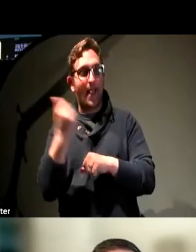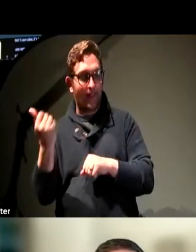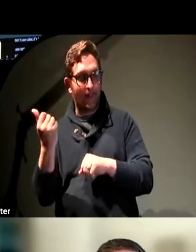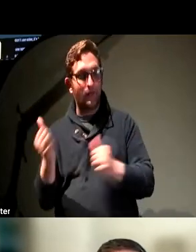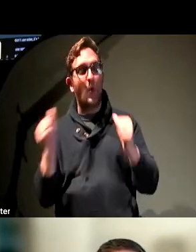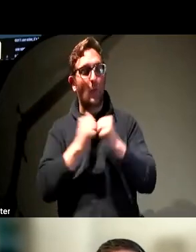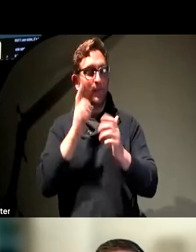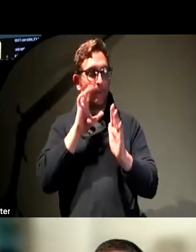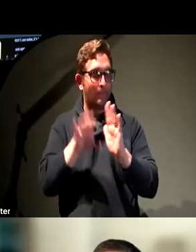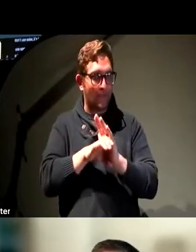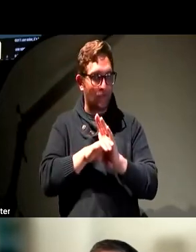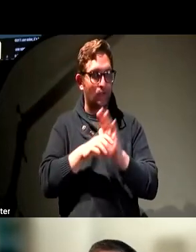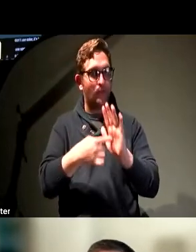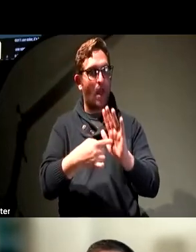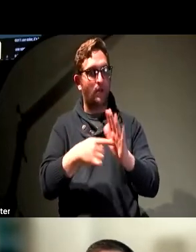the three different lines.